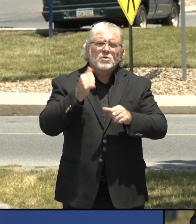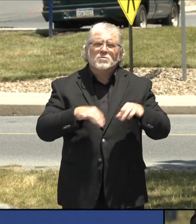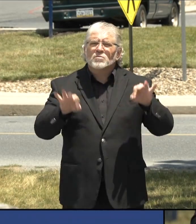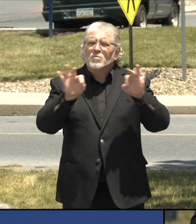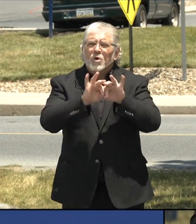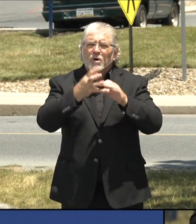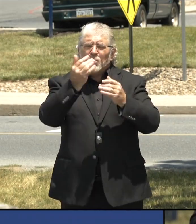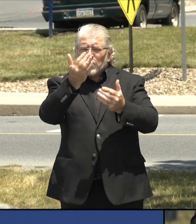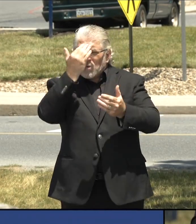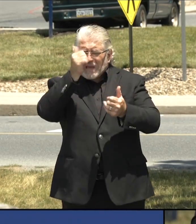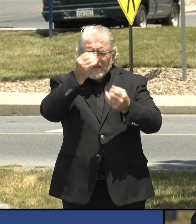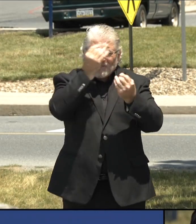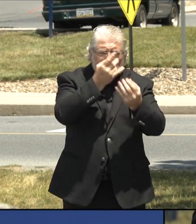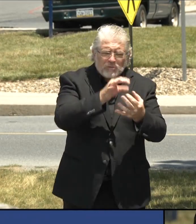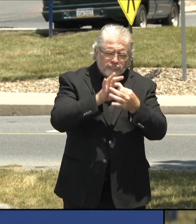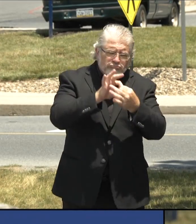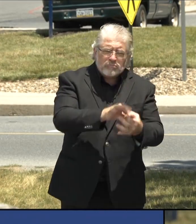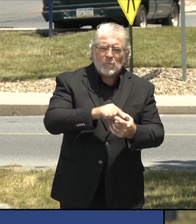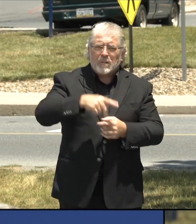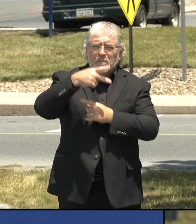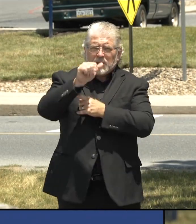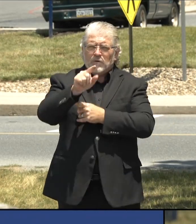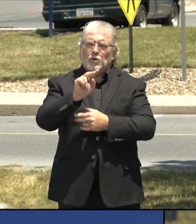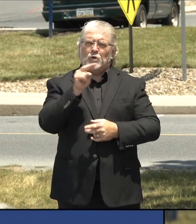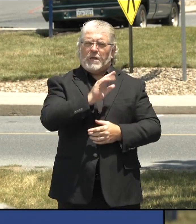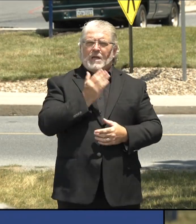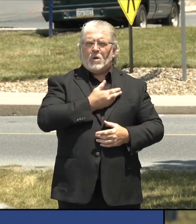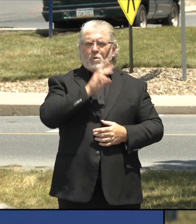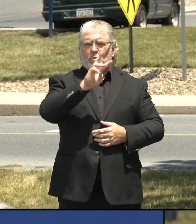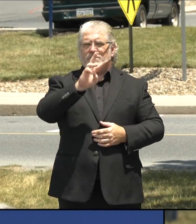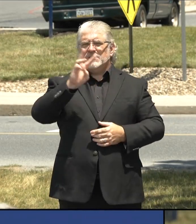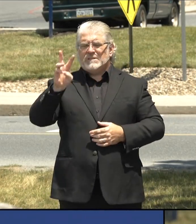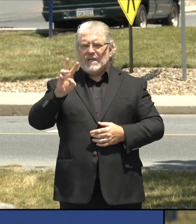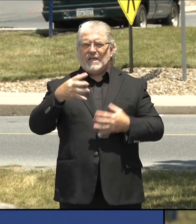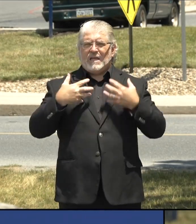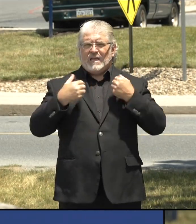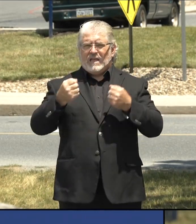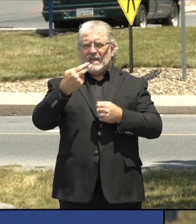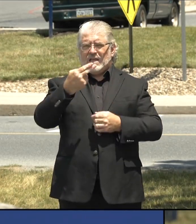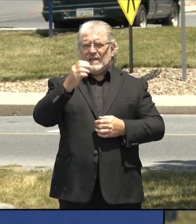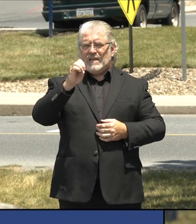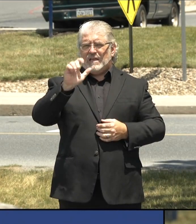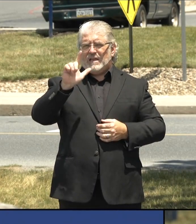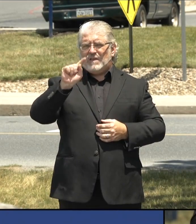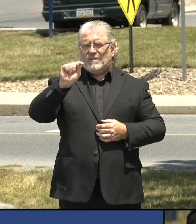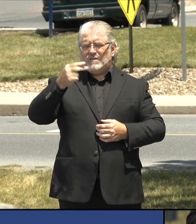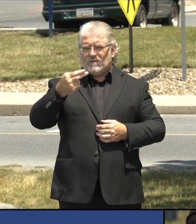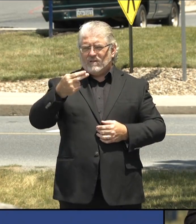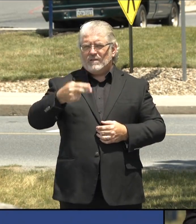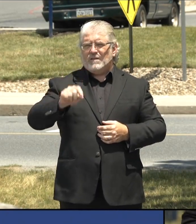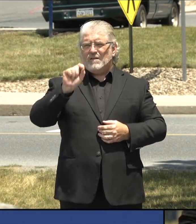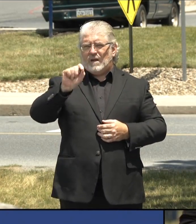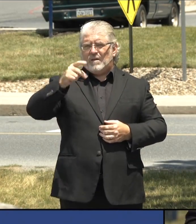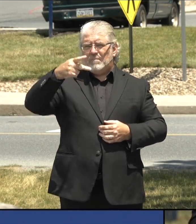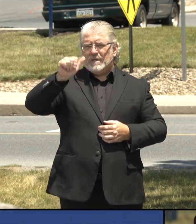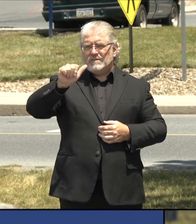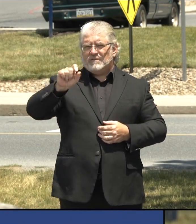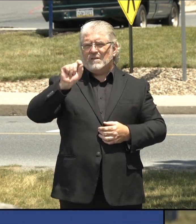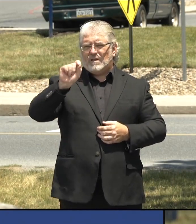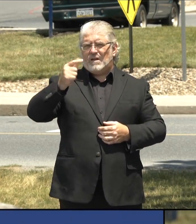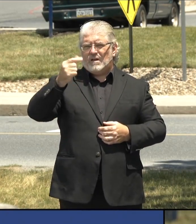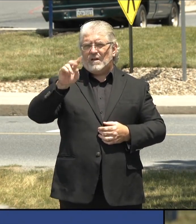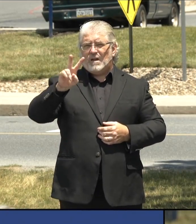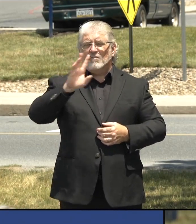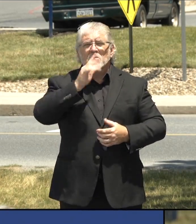COVID-19, please visit our website at health.pa.gov. And what is most important,